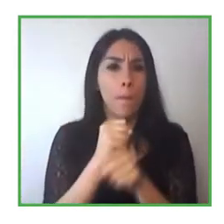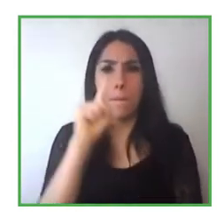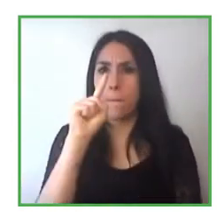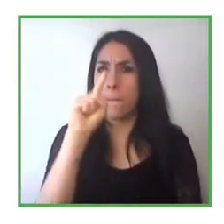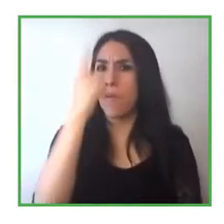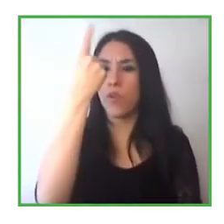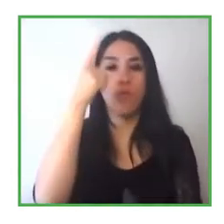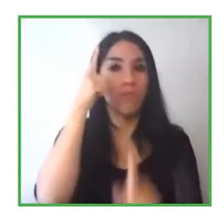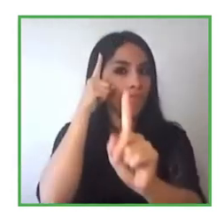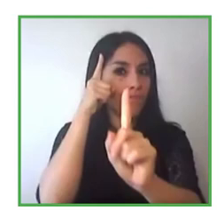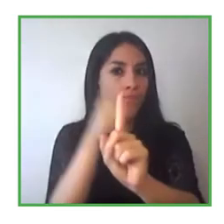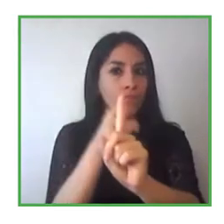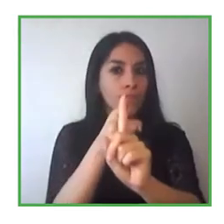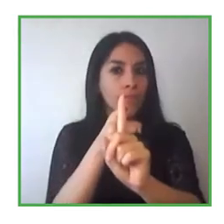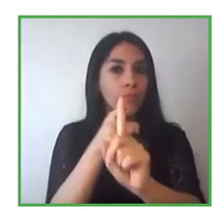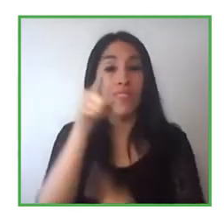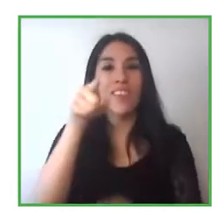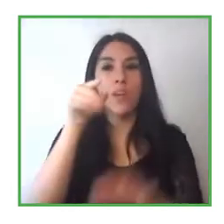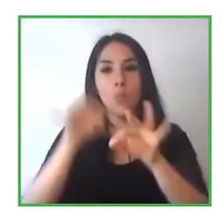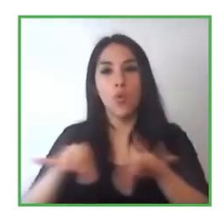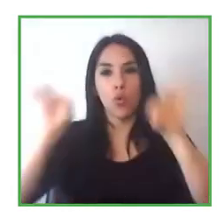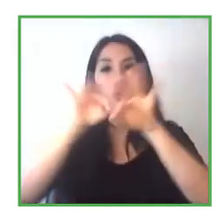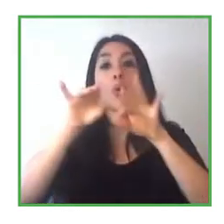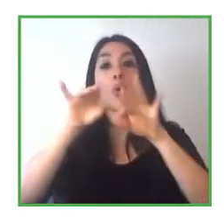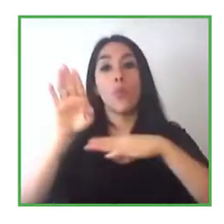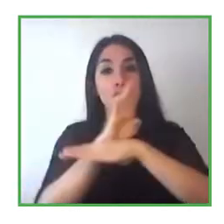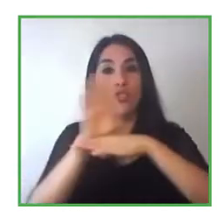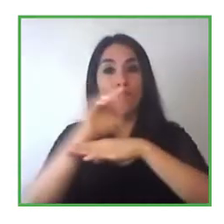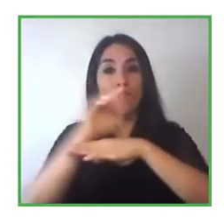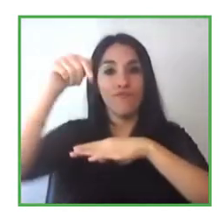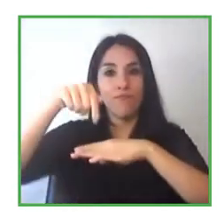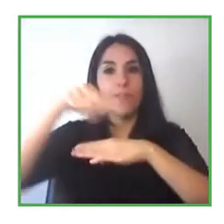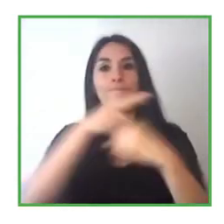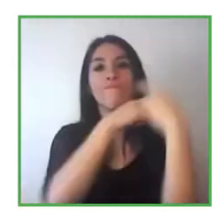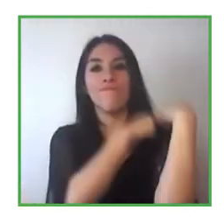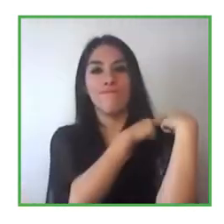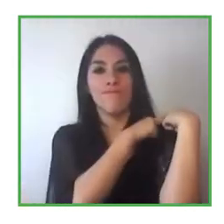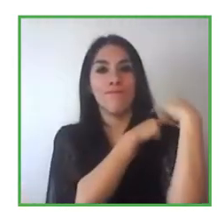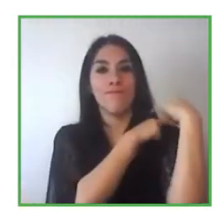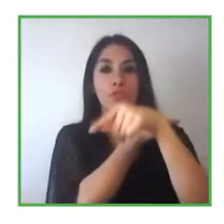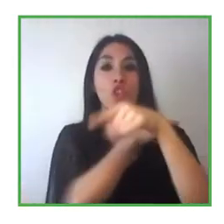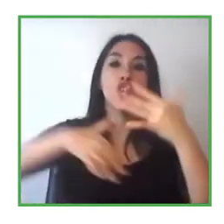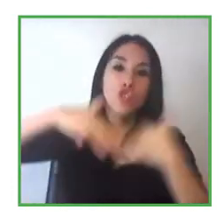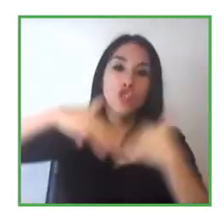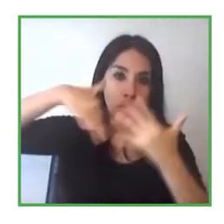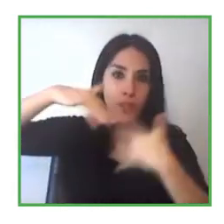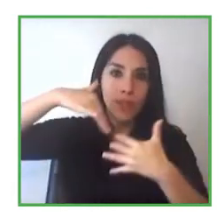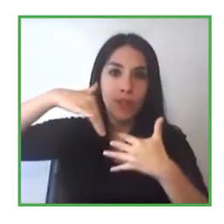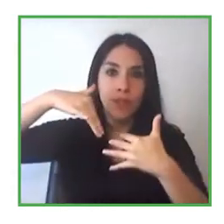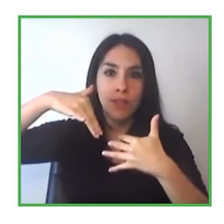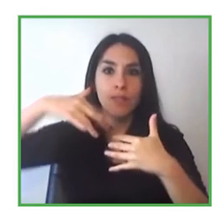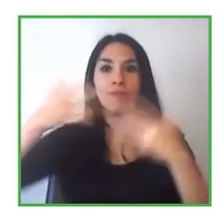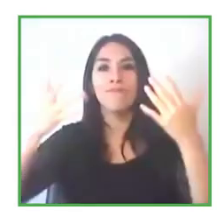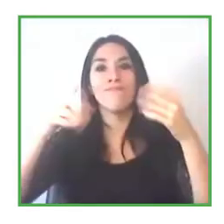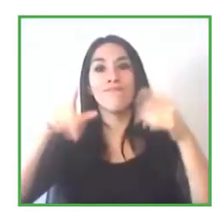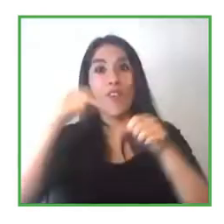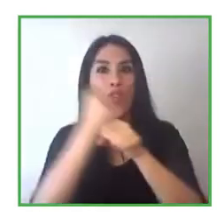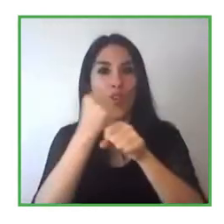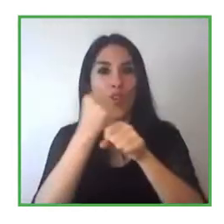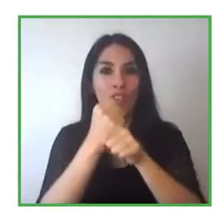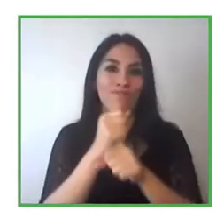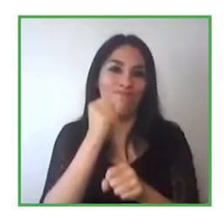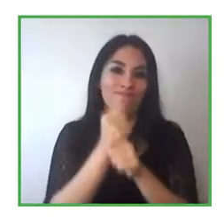company but uh in here we are related to the human resources department their mission